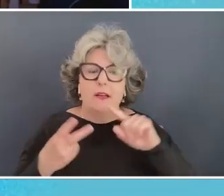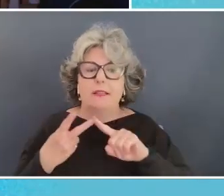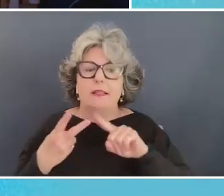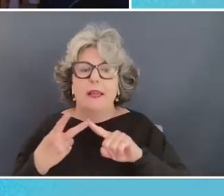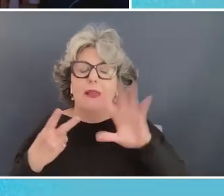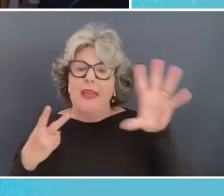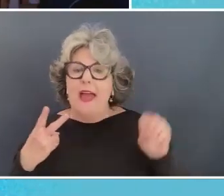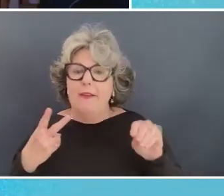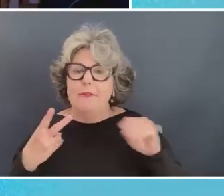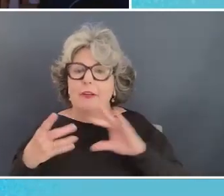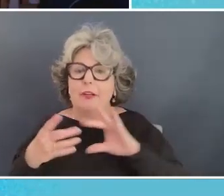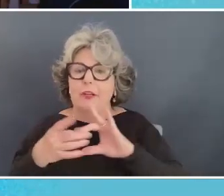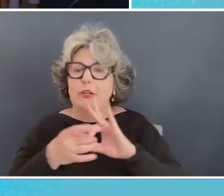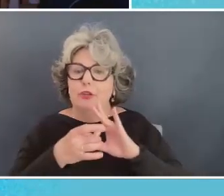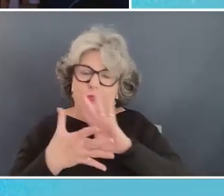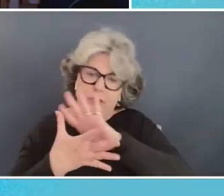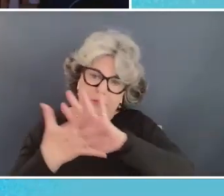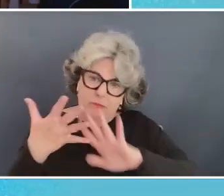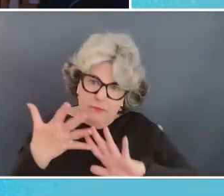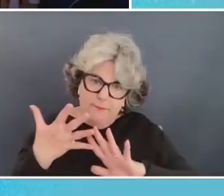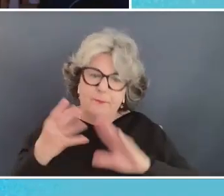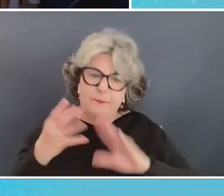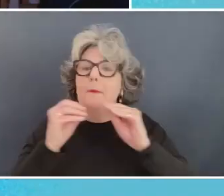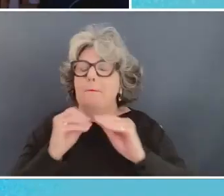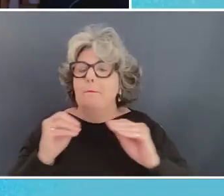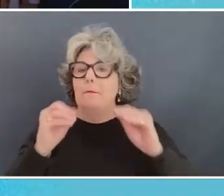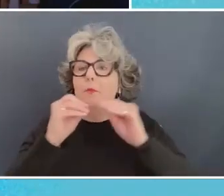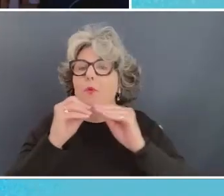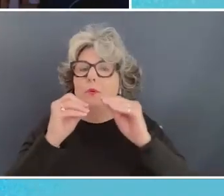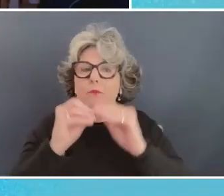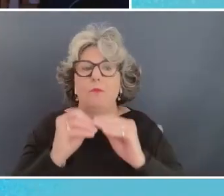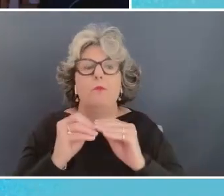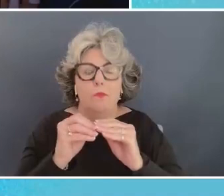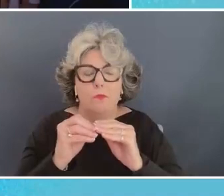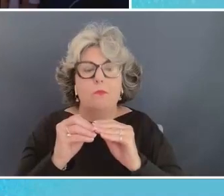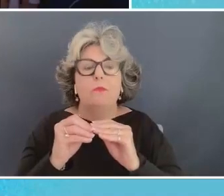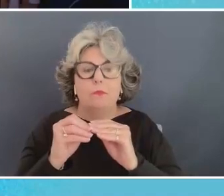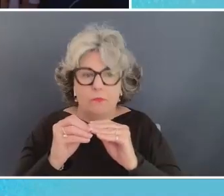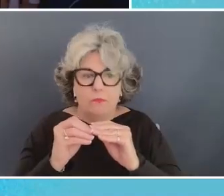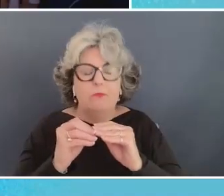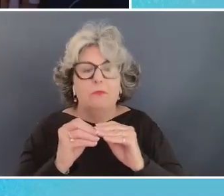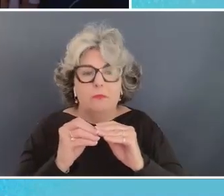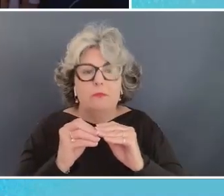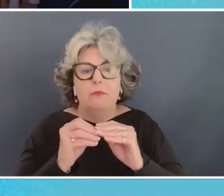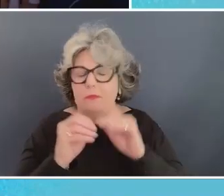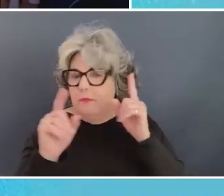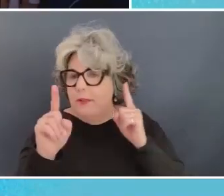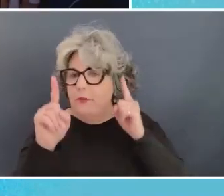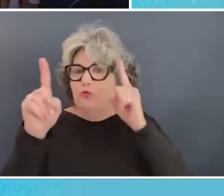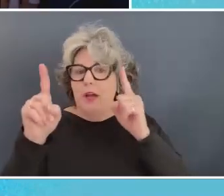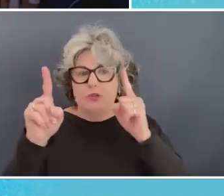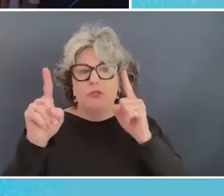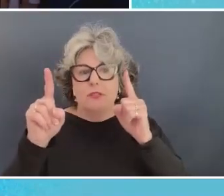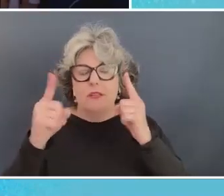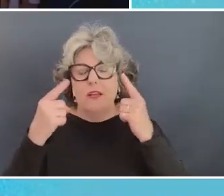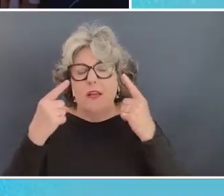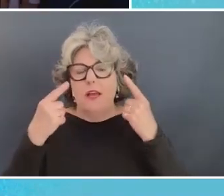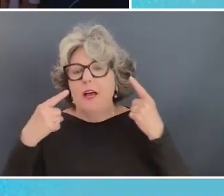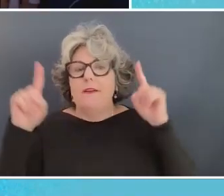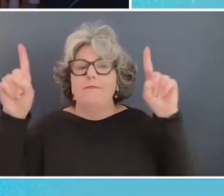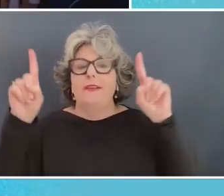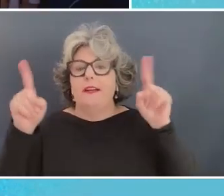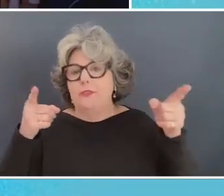african union are moving more and more in in the the direction of effective